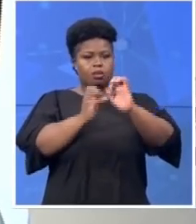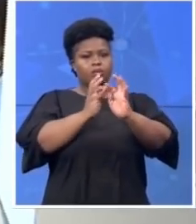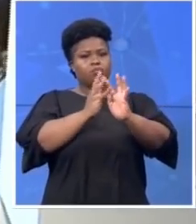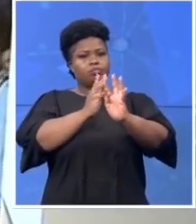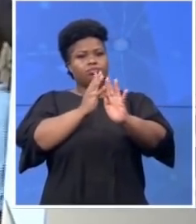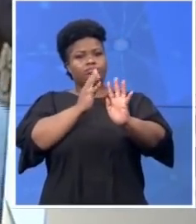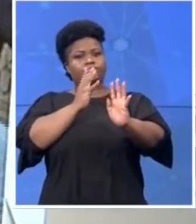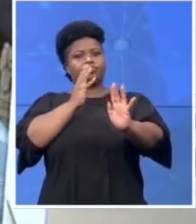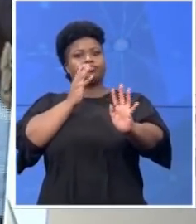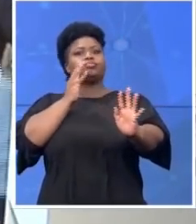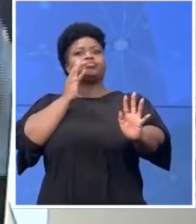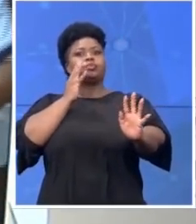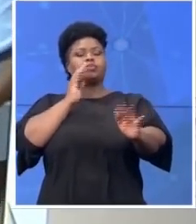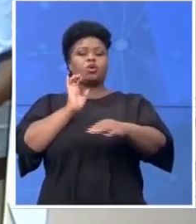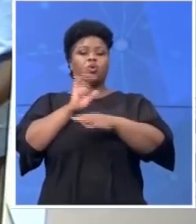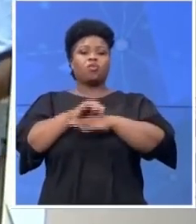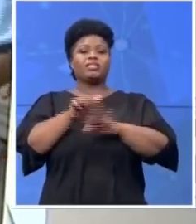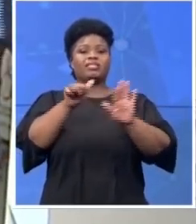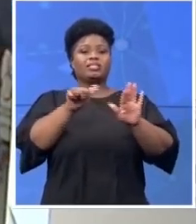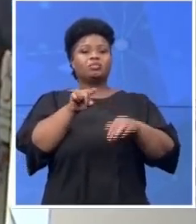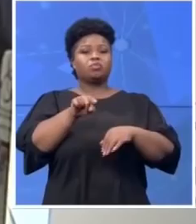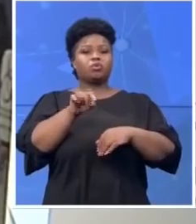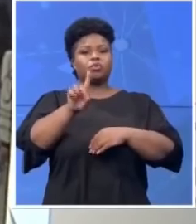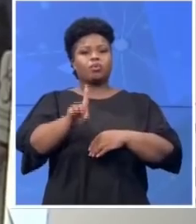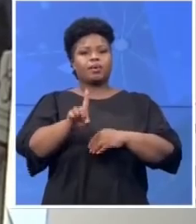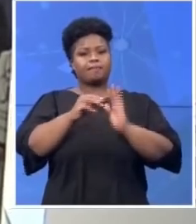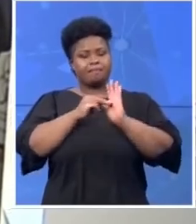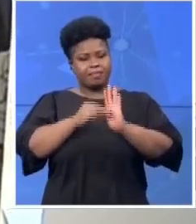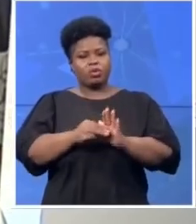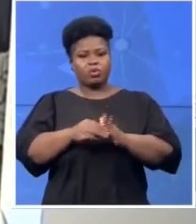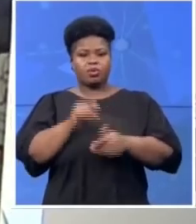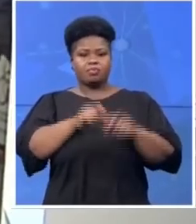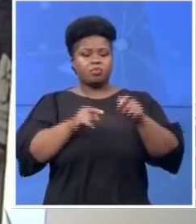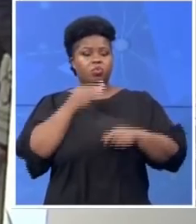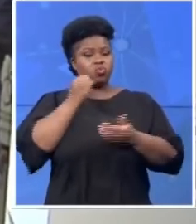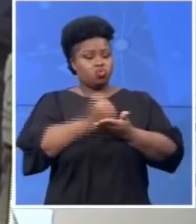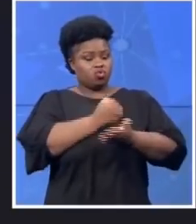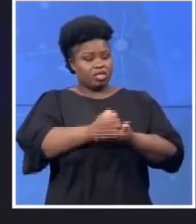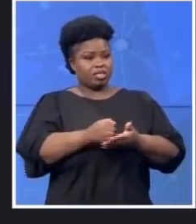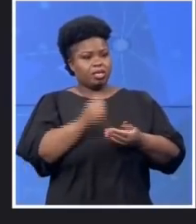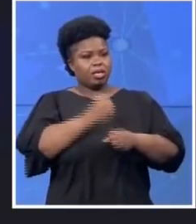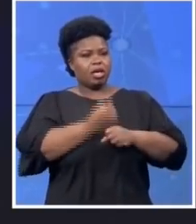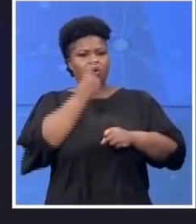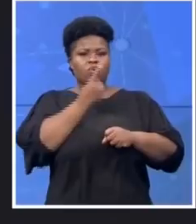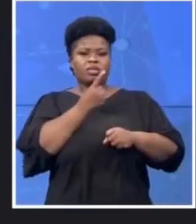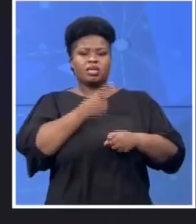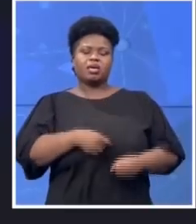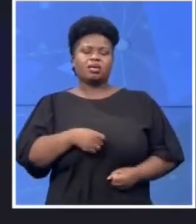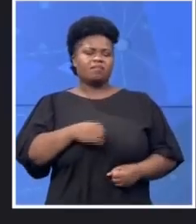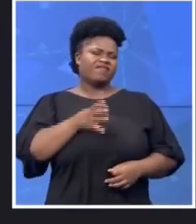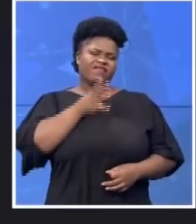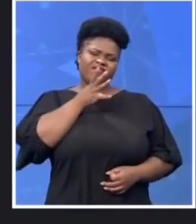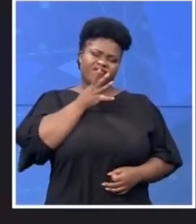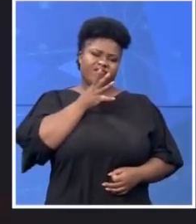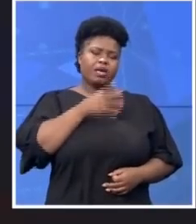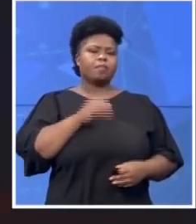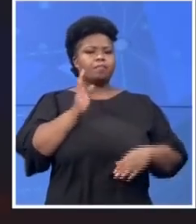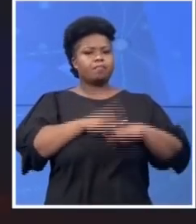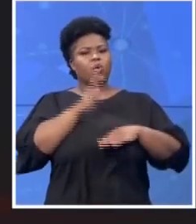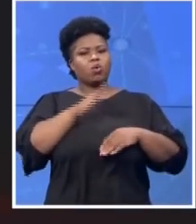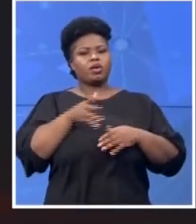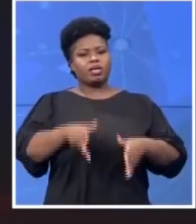registered voters in Harteng accounting for the highest number in the country. Now that the polls have closed,